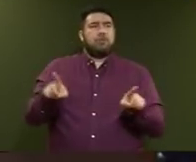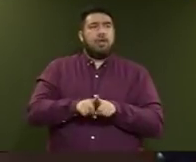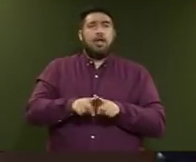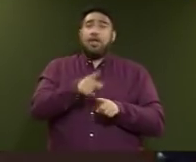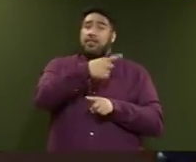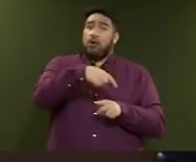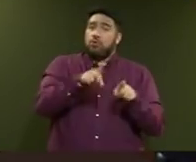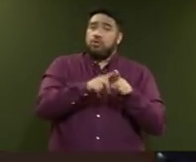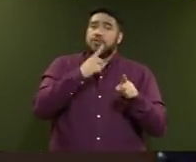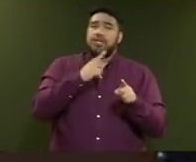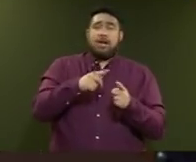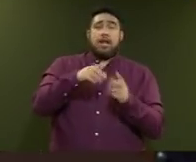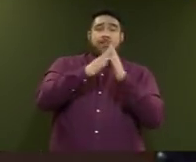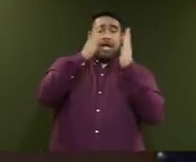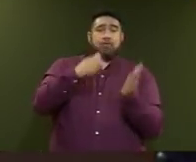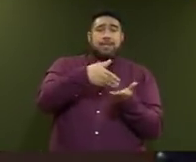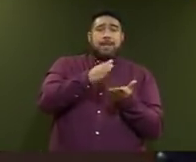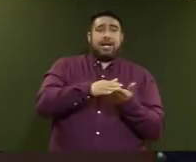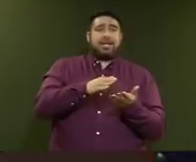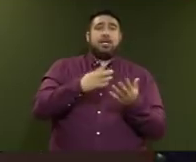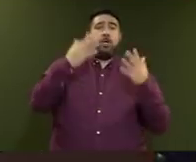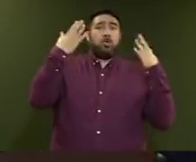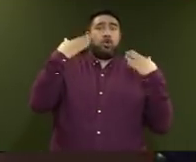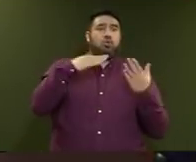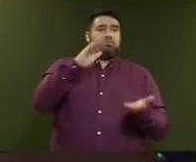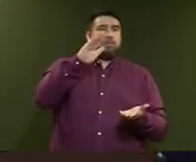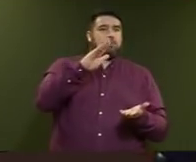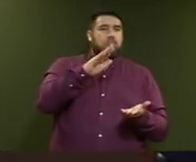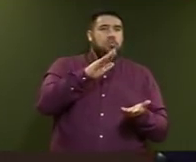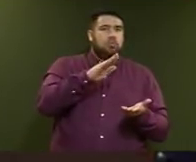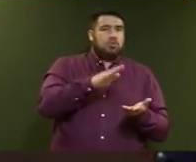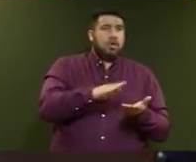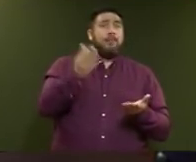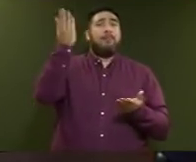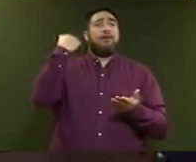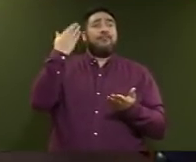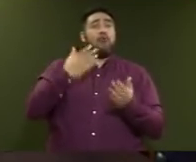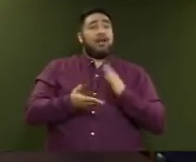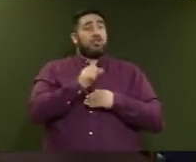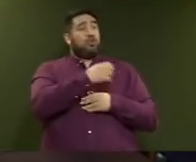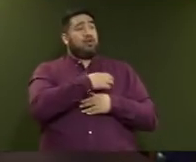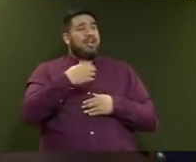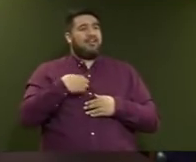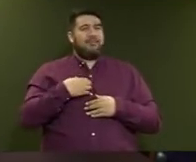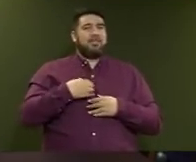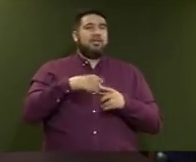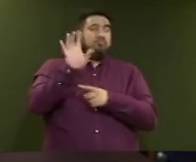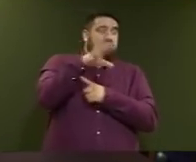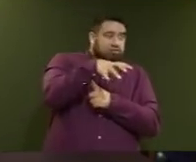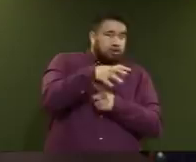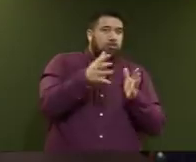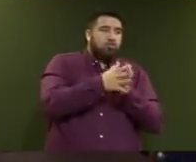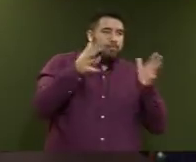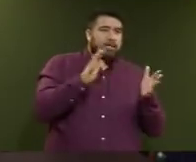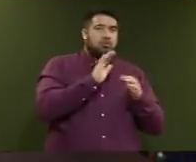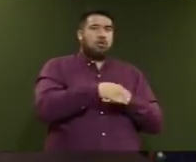was cooling faster than expected. And actually, the housing market was overheated under that last government and we need to stand up and